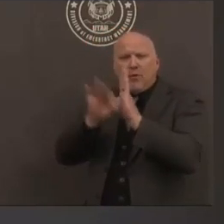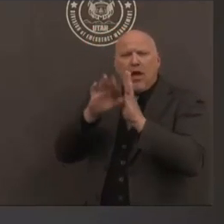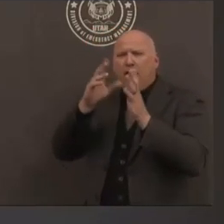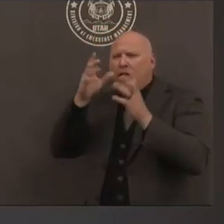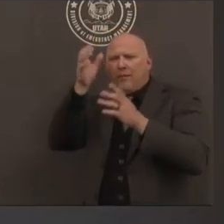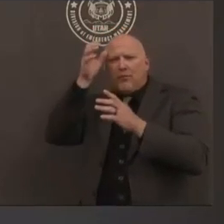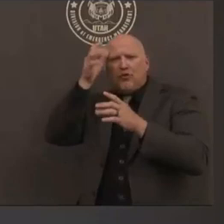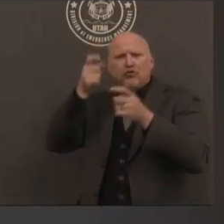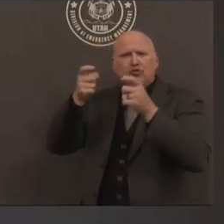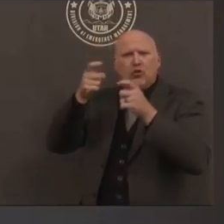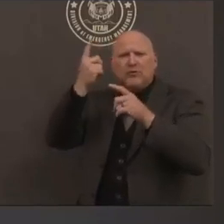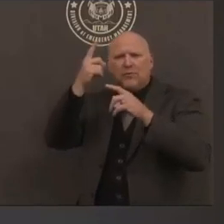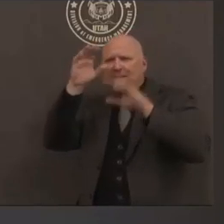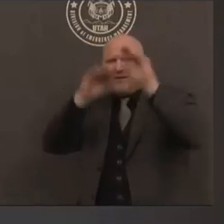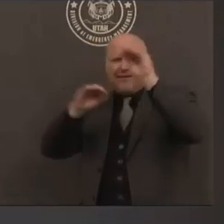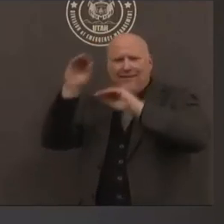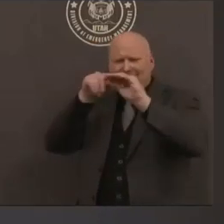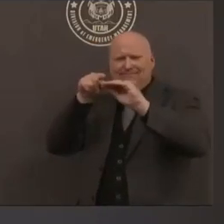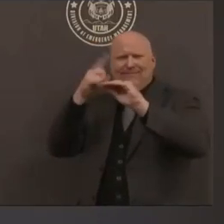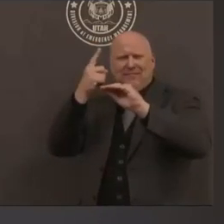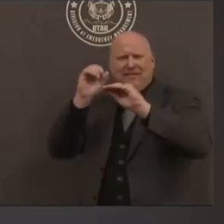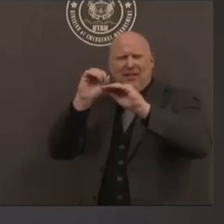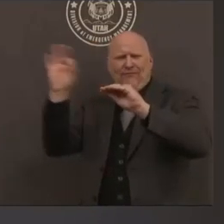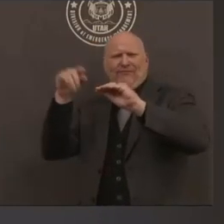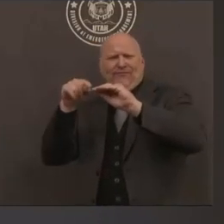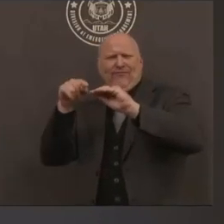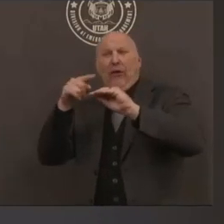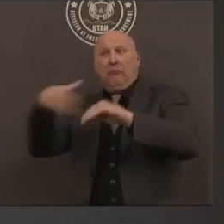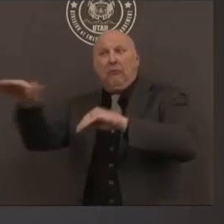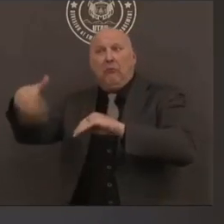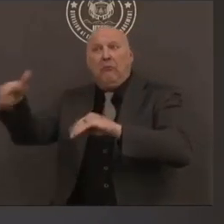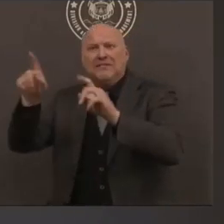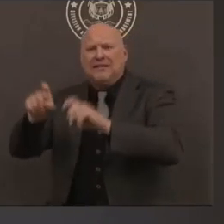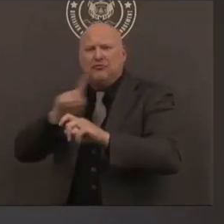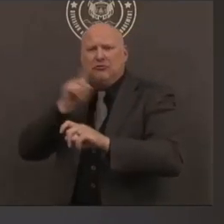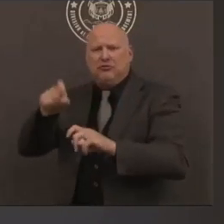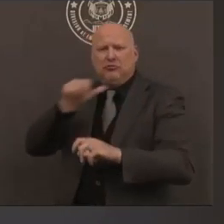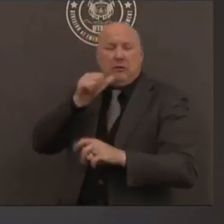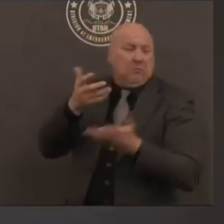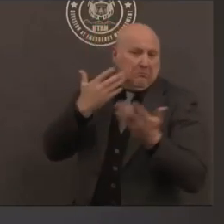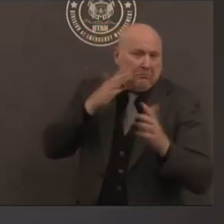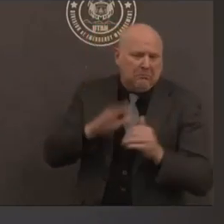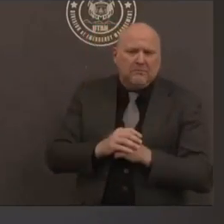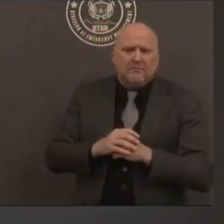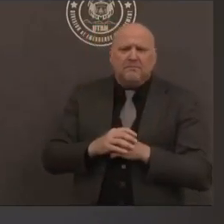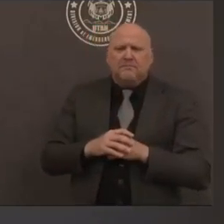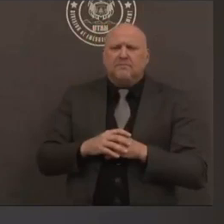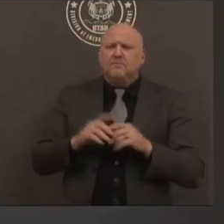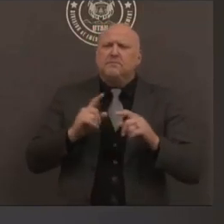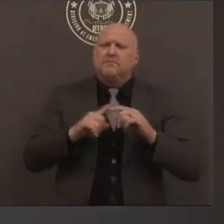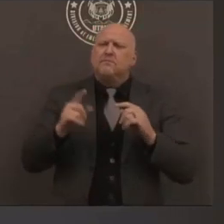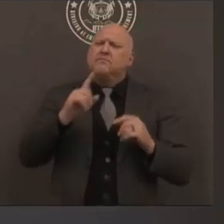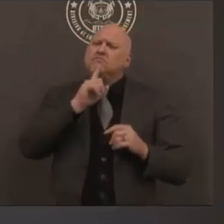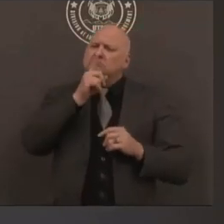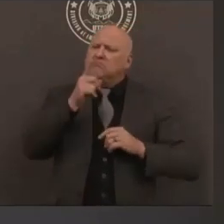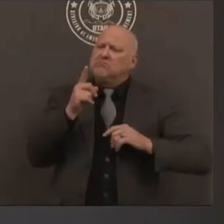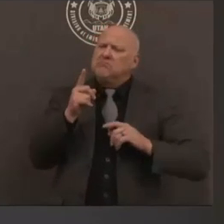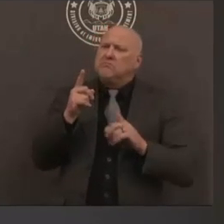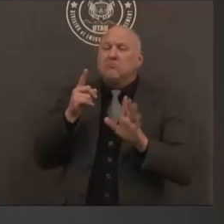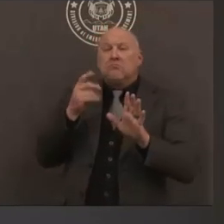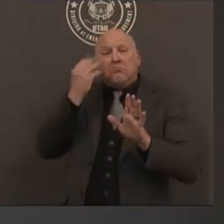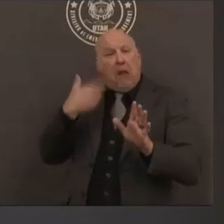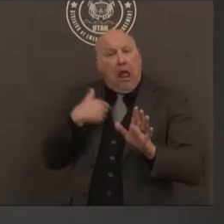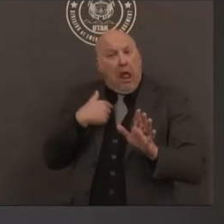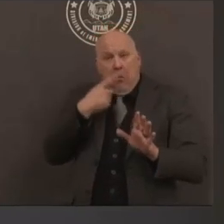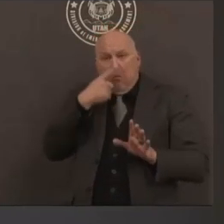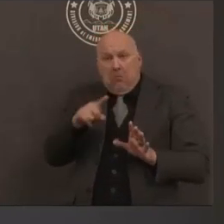there is a place for asymptomatic testing in this pandemic but it's necessary to have a very thoughtful approach in terms of